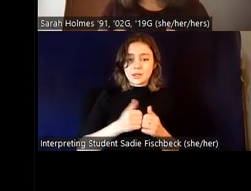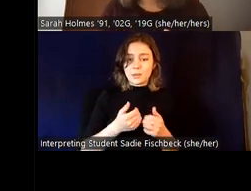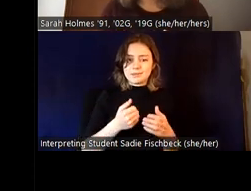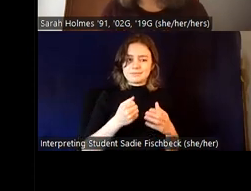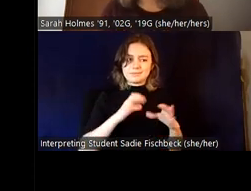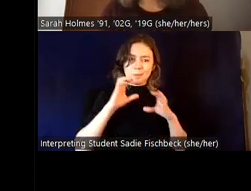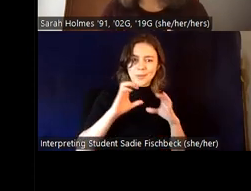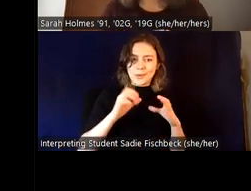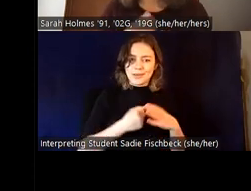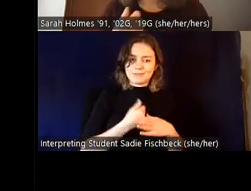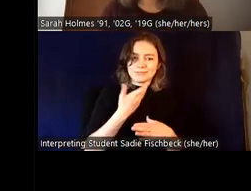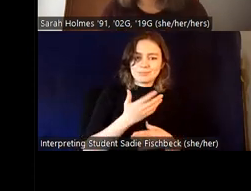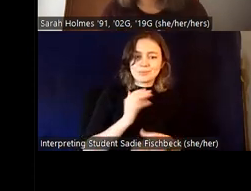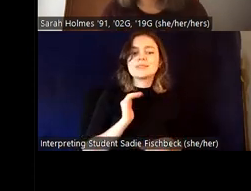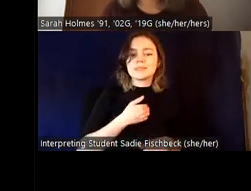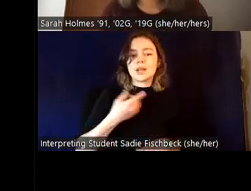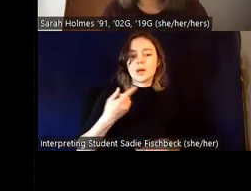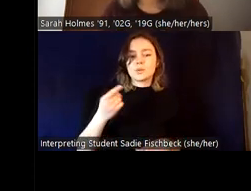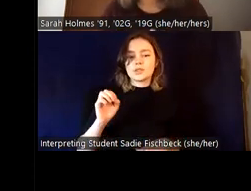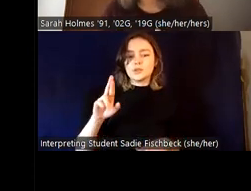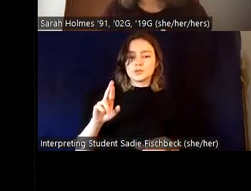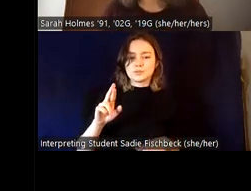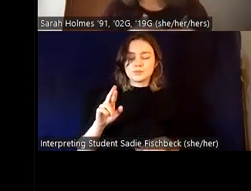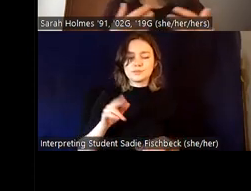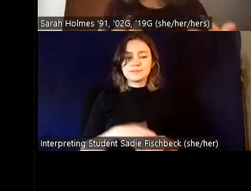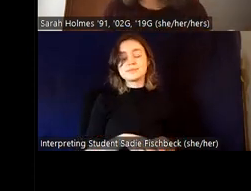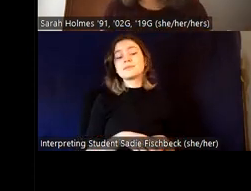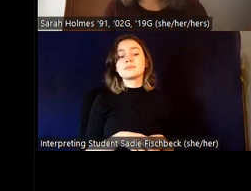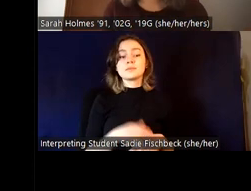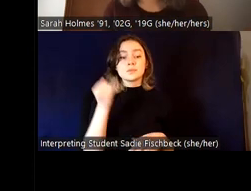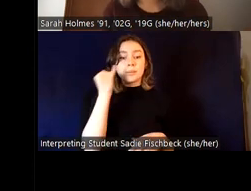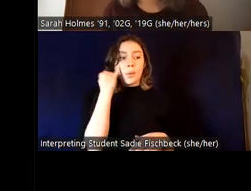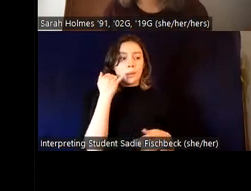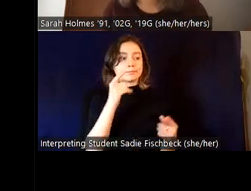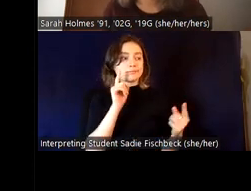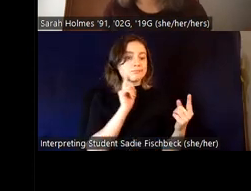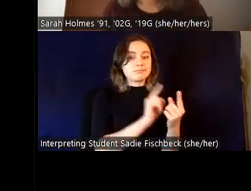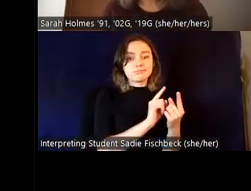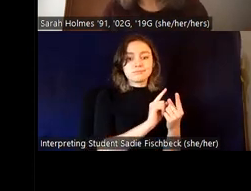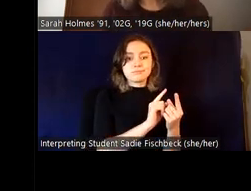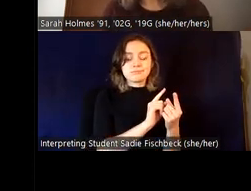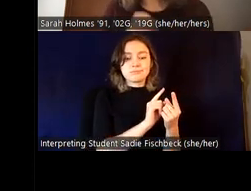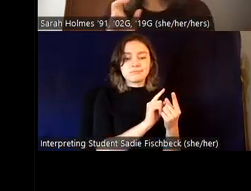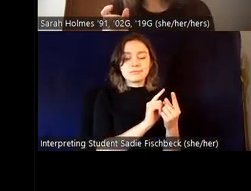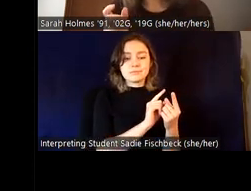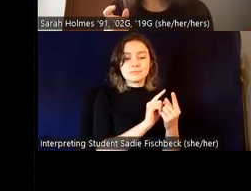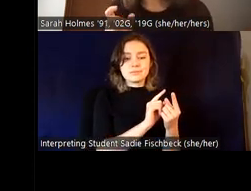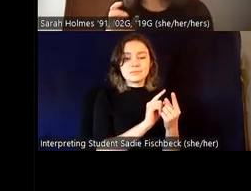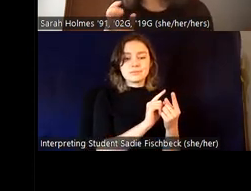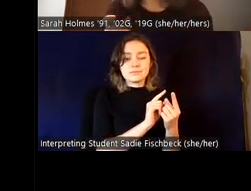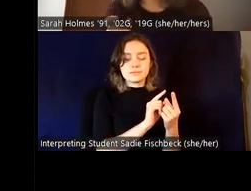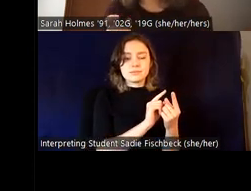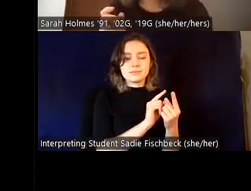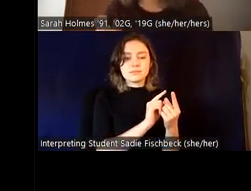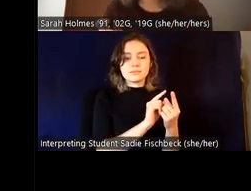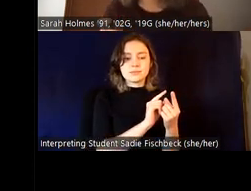we see someone for the first time, or when we meet someone for the first time, or someone is described to us for the first time, we take those